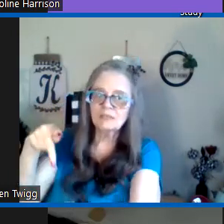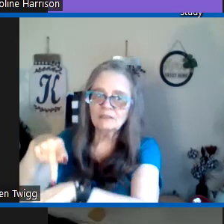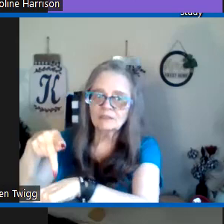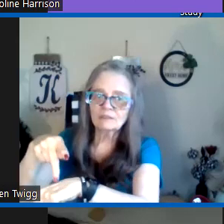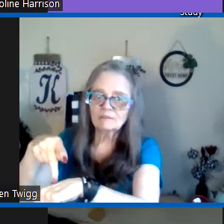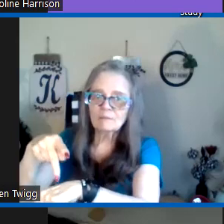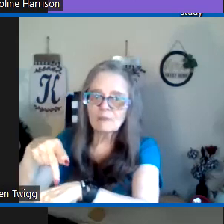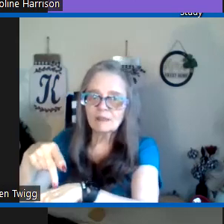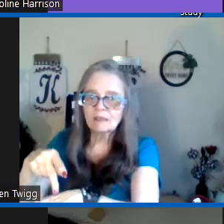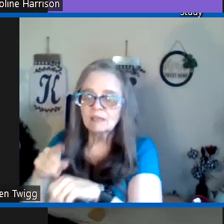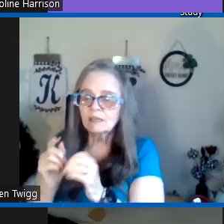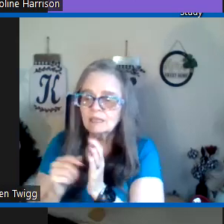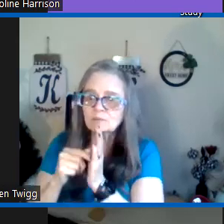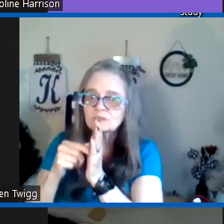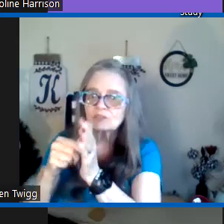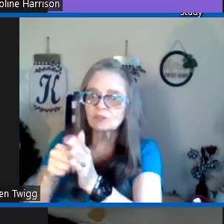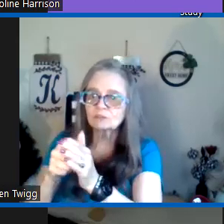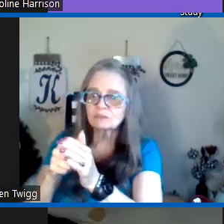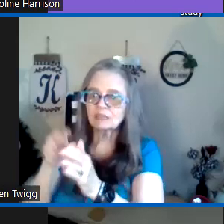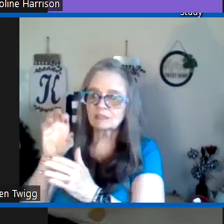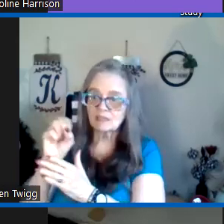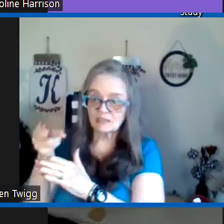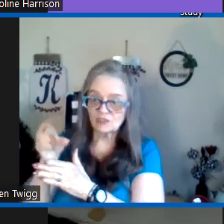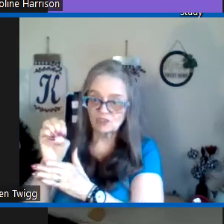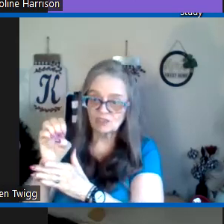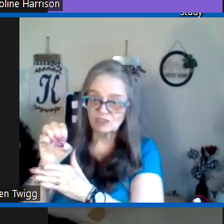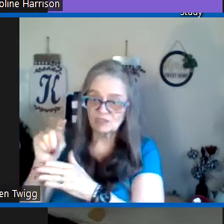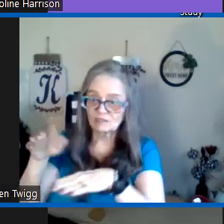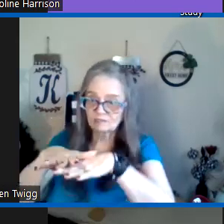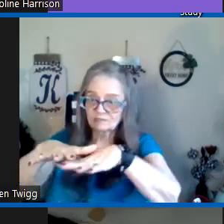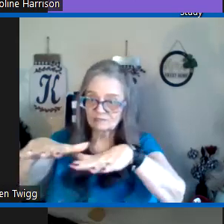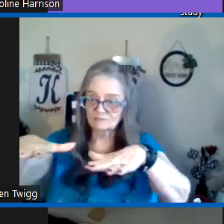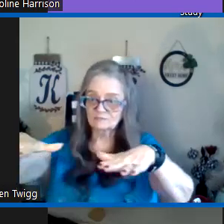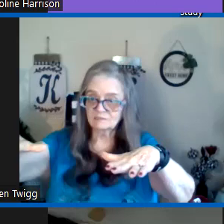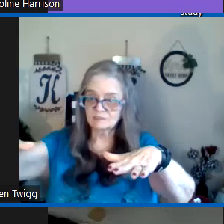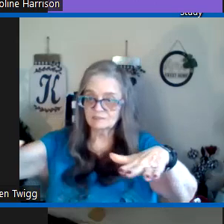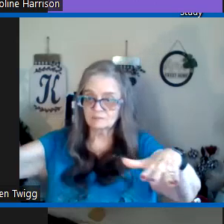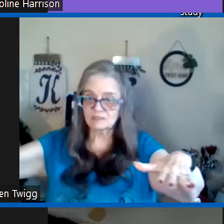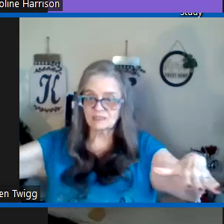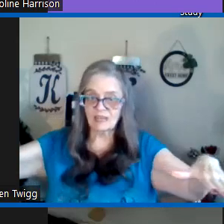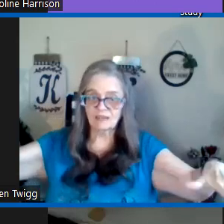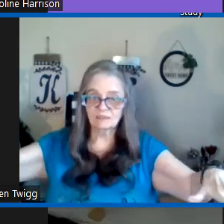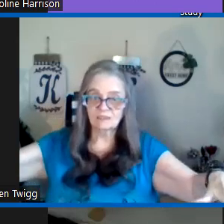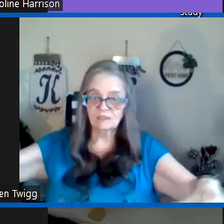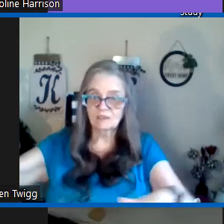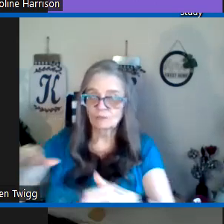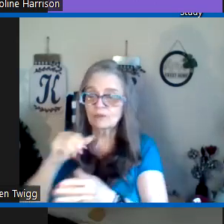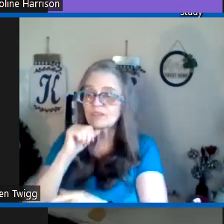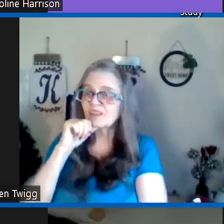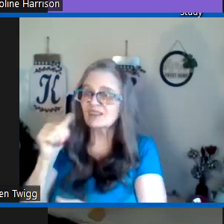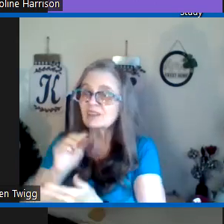Peter he was shown a sheet that was laid out